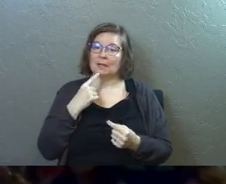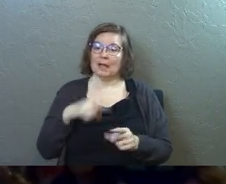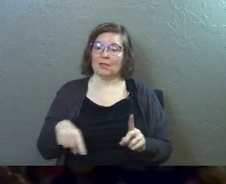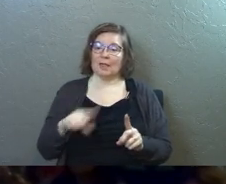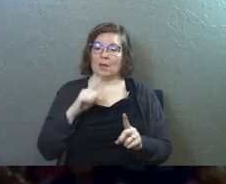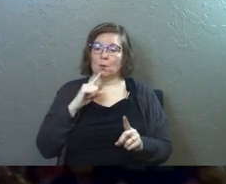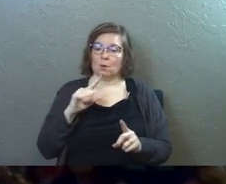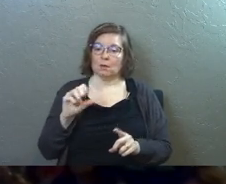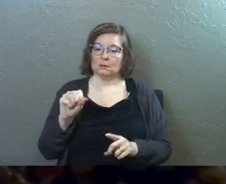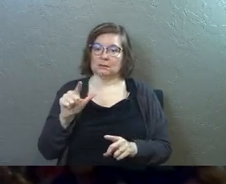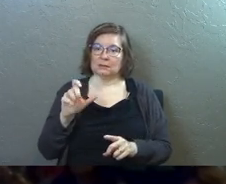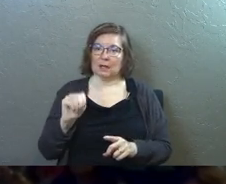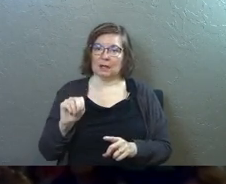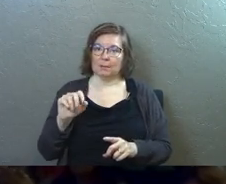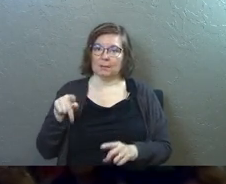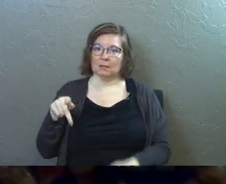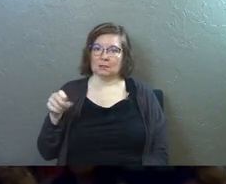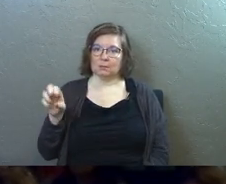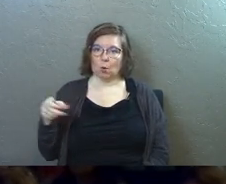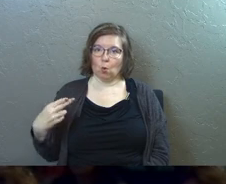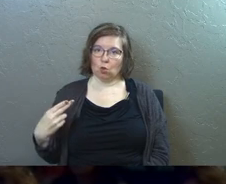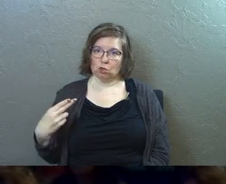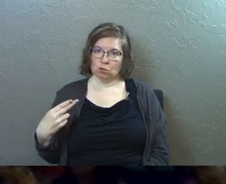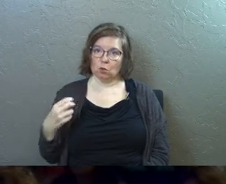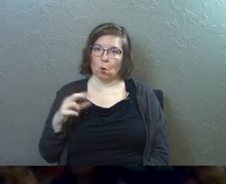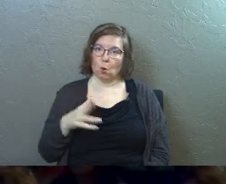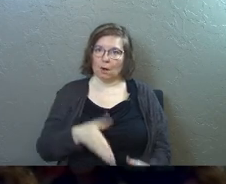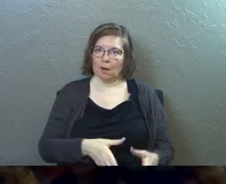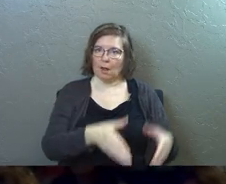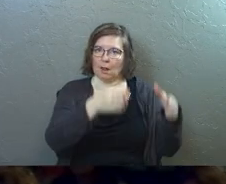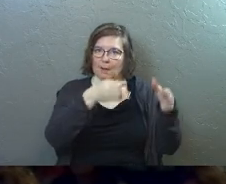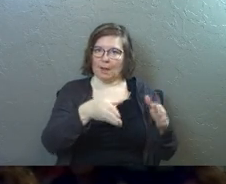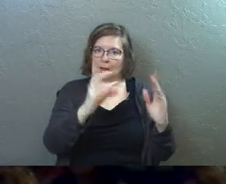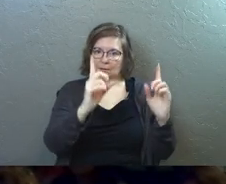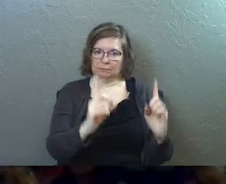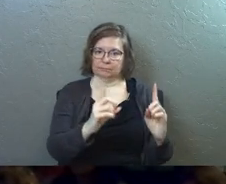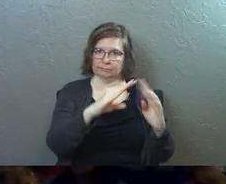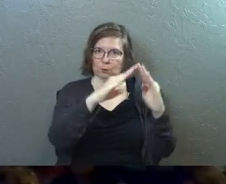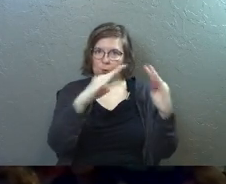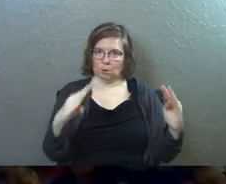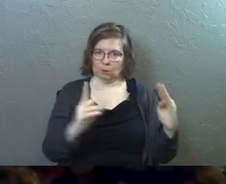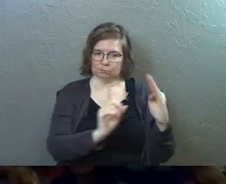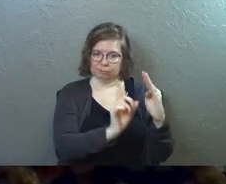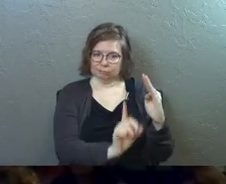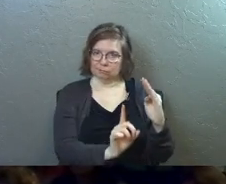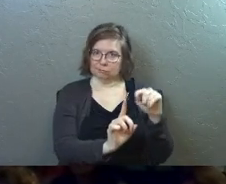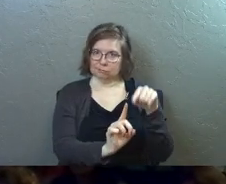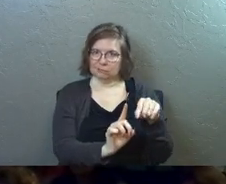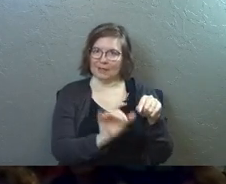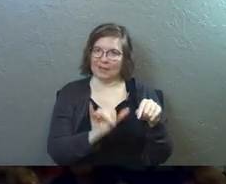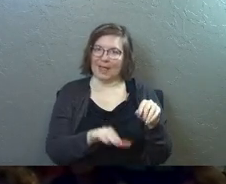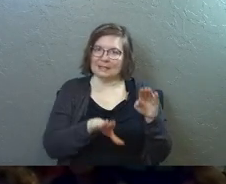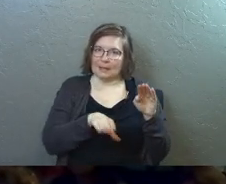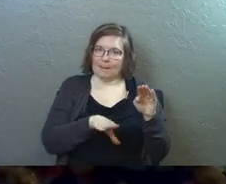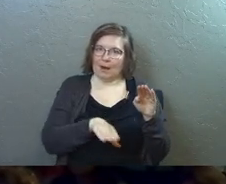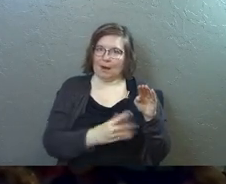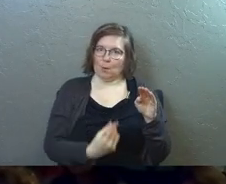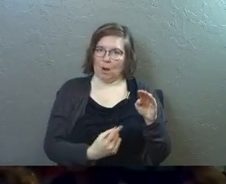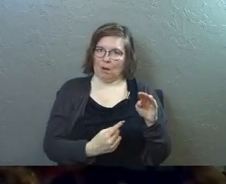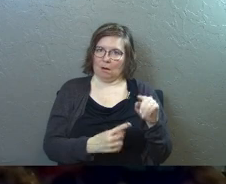they were at Solomon's porch or Solomon's colonnade when they did this. That's the bottom portico.